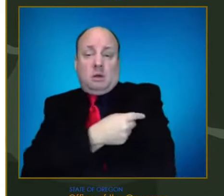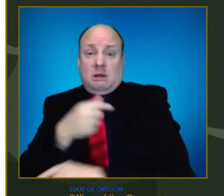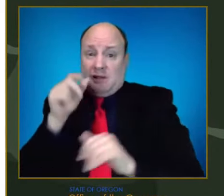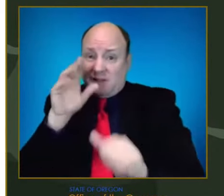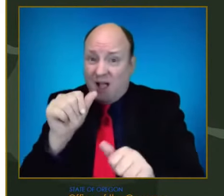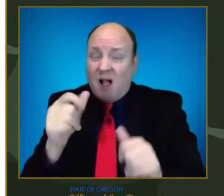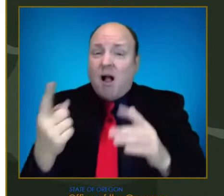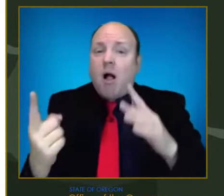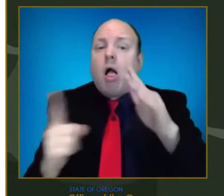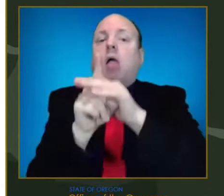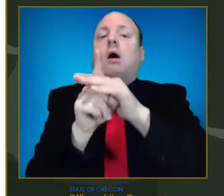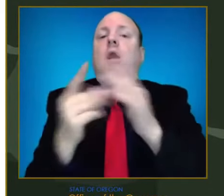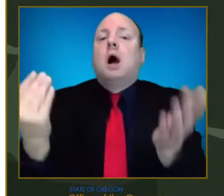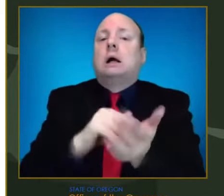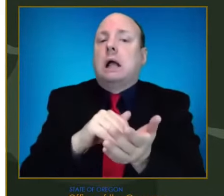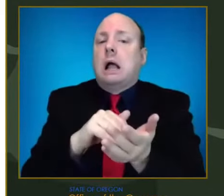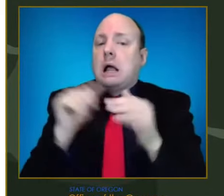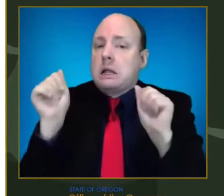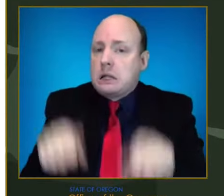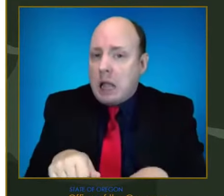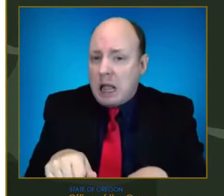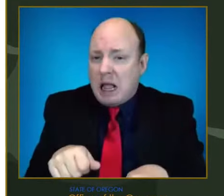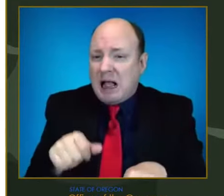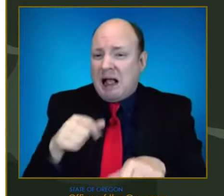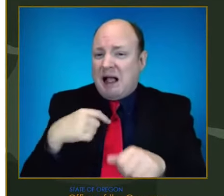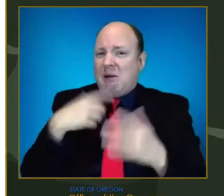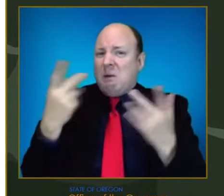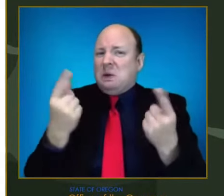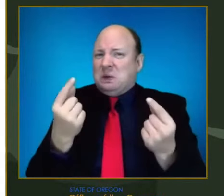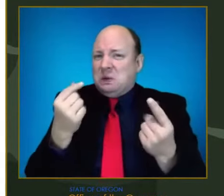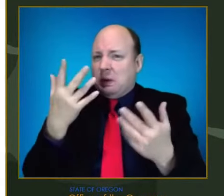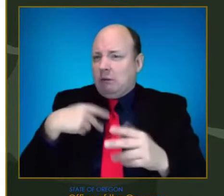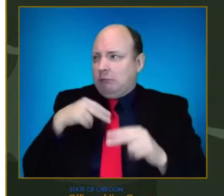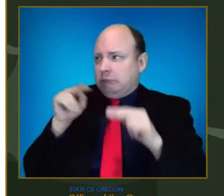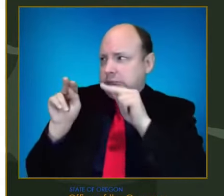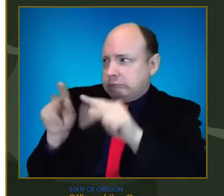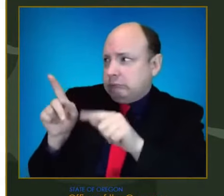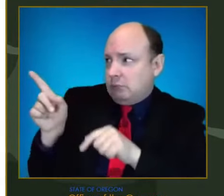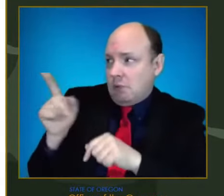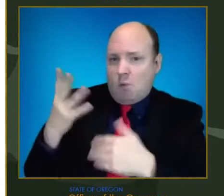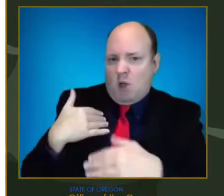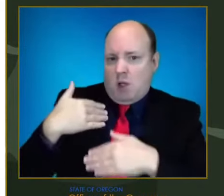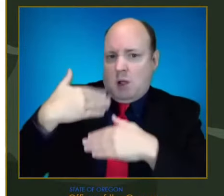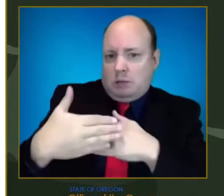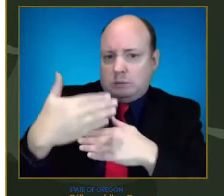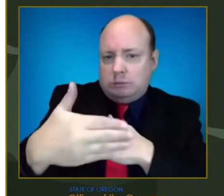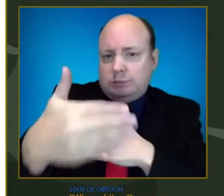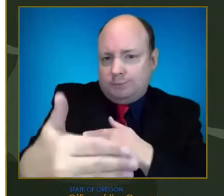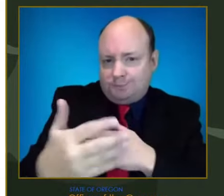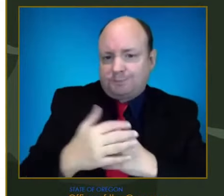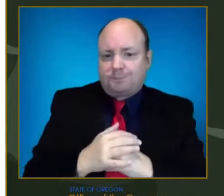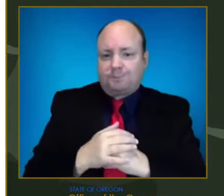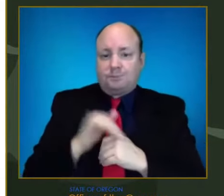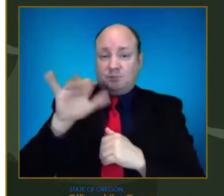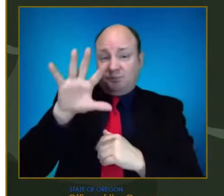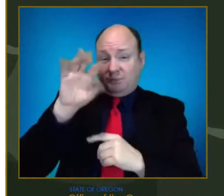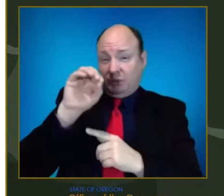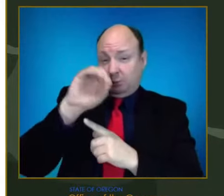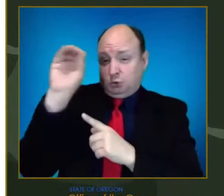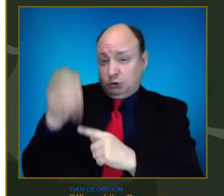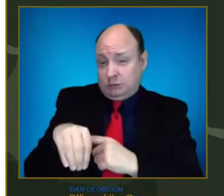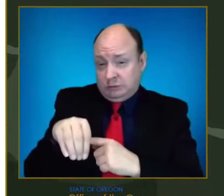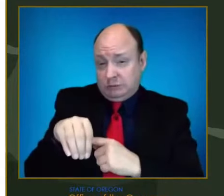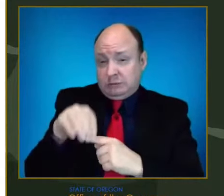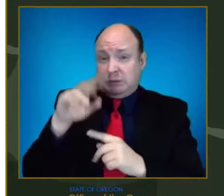that we use to understand what's going to happen next. And the current estimate is about 50%. So about half the people who thought they had protection